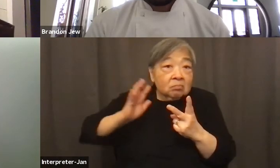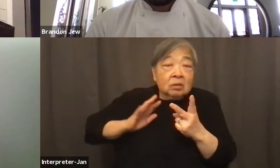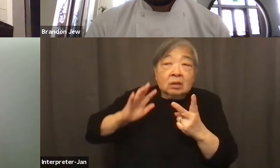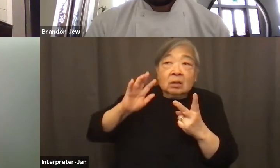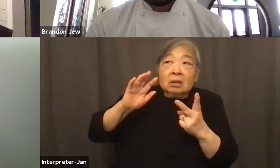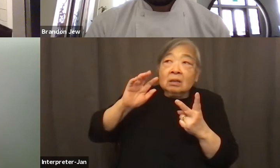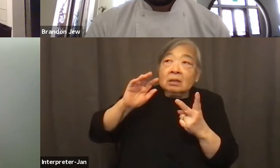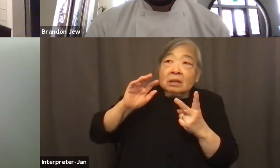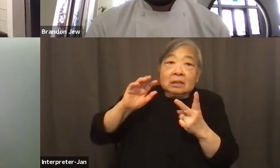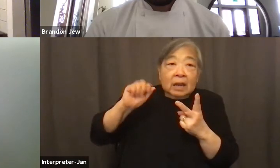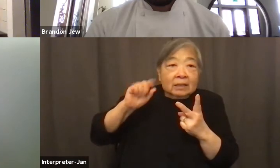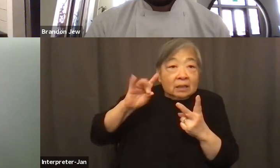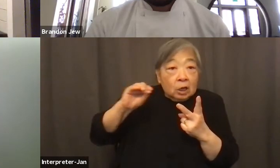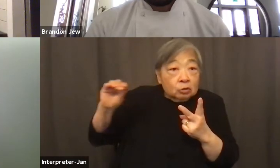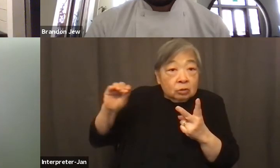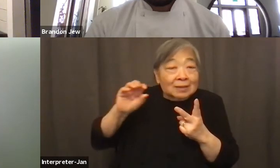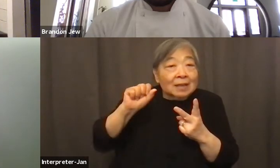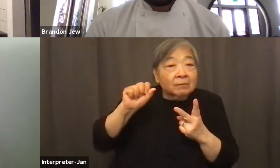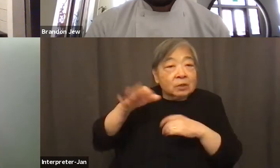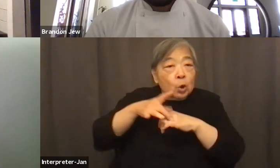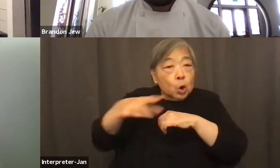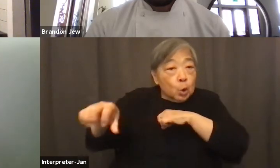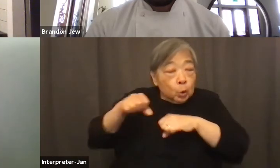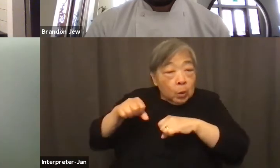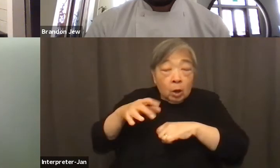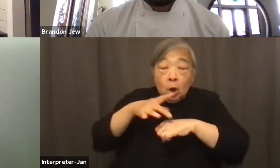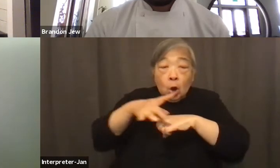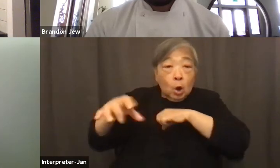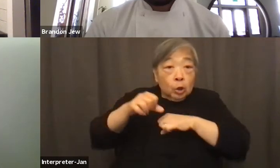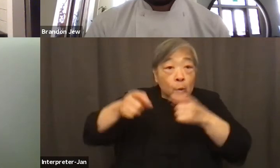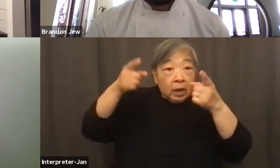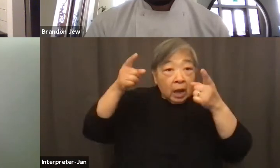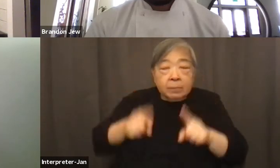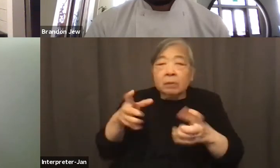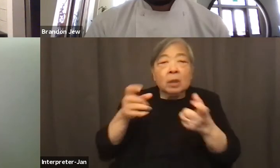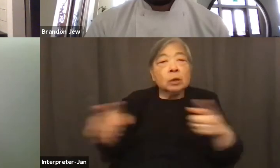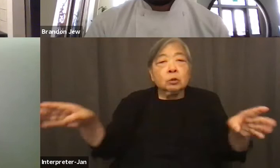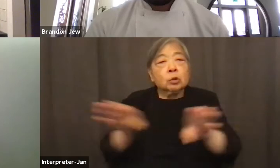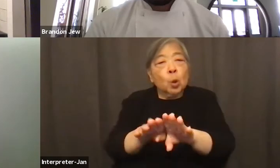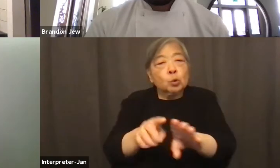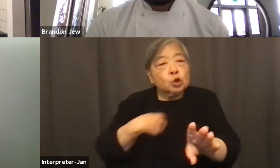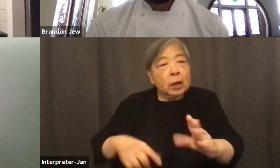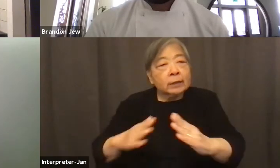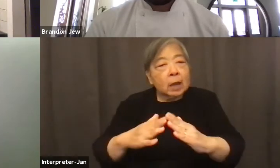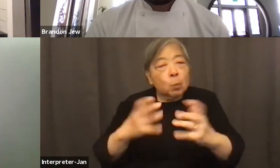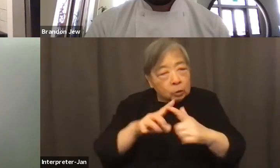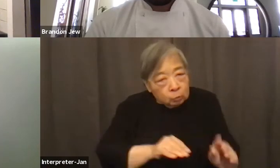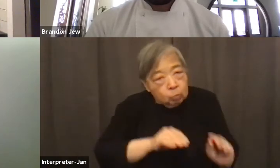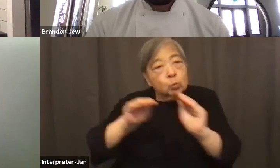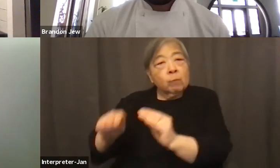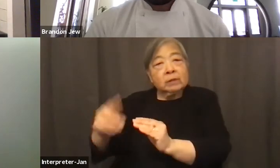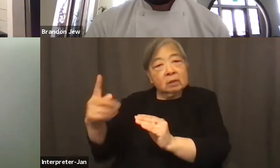Right. As soon as the earthquake happened, you want to eradicate Chinatown and move it elsewhere. So that